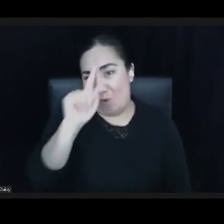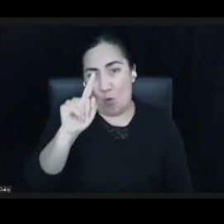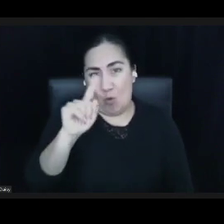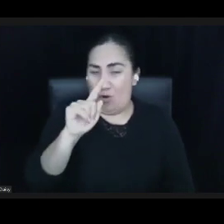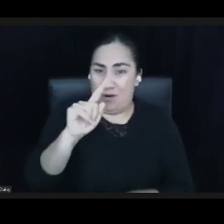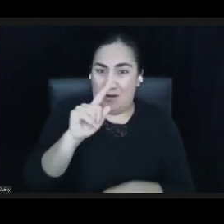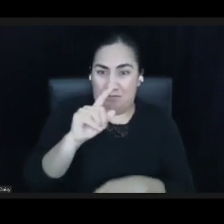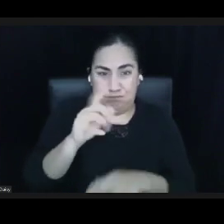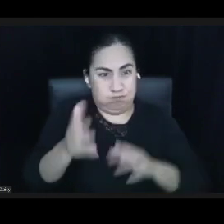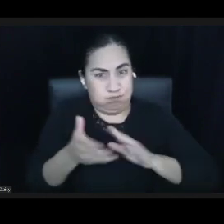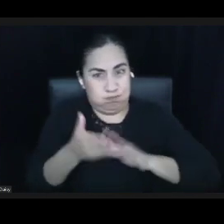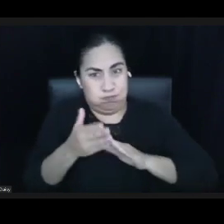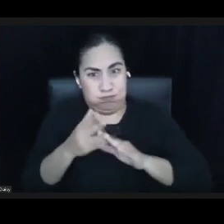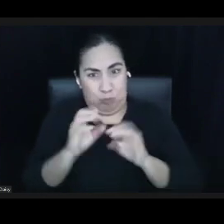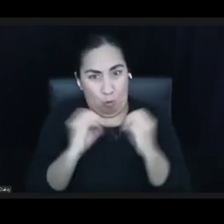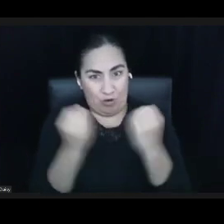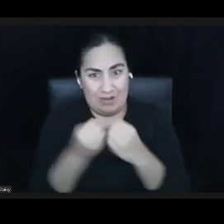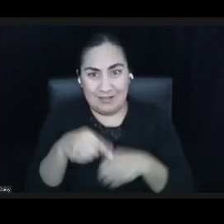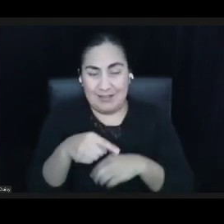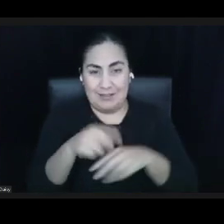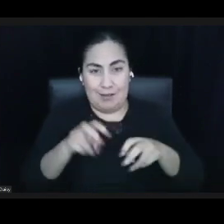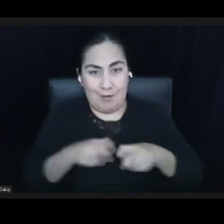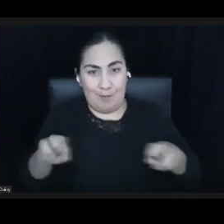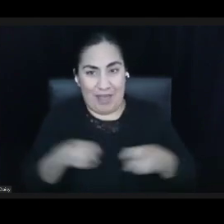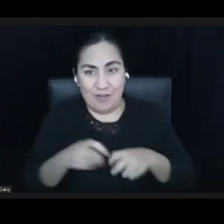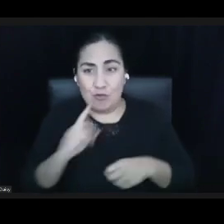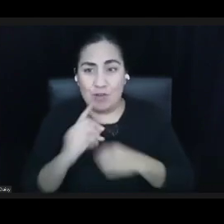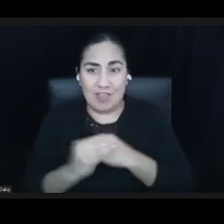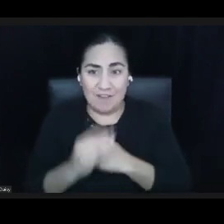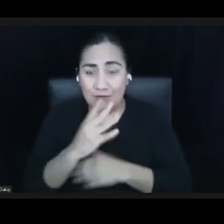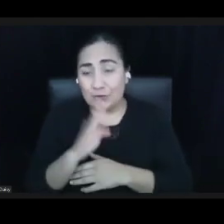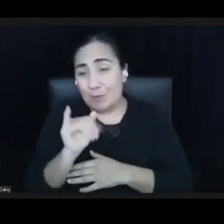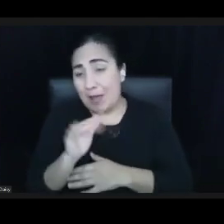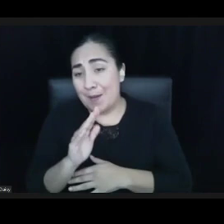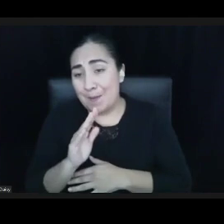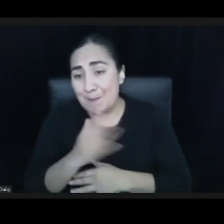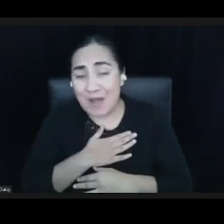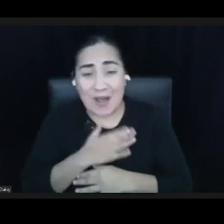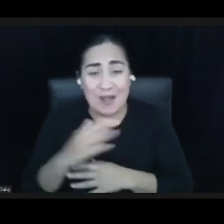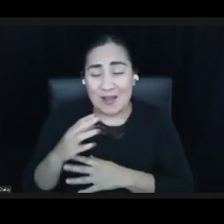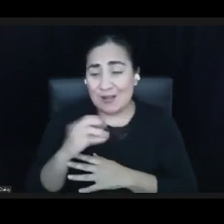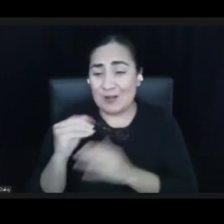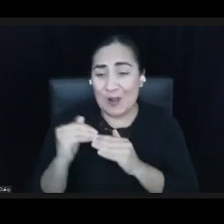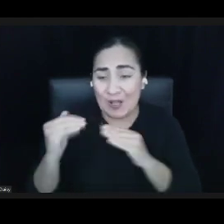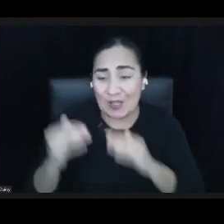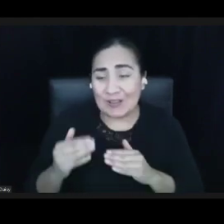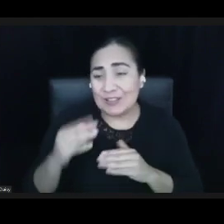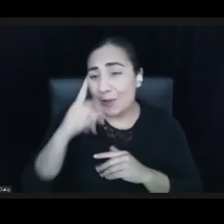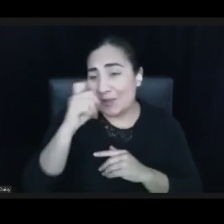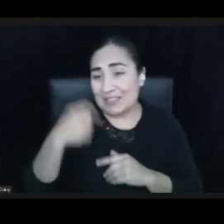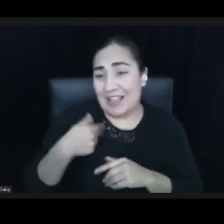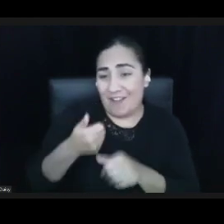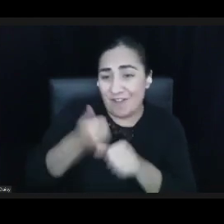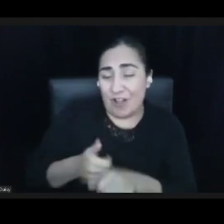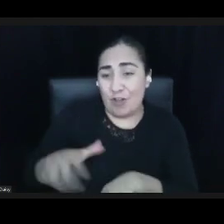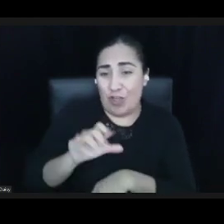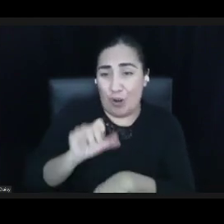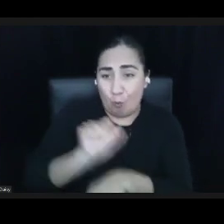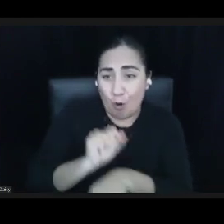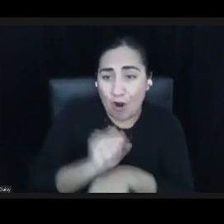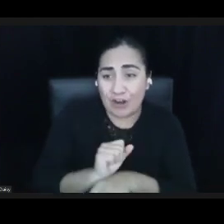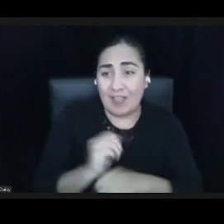I've been influenced by my colleagues here either indirectly because I follow their work, like the justice funders,